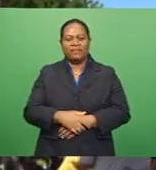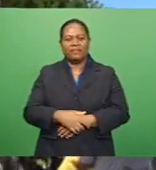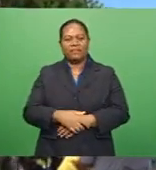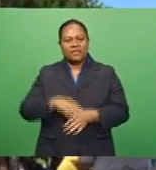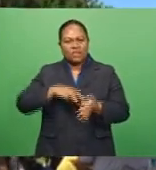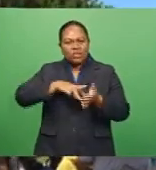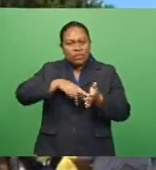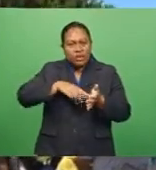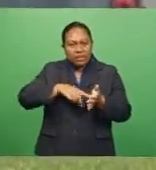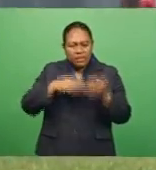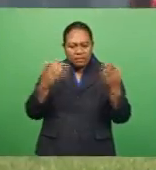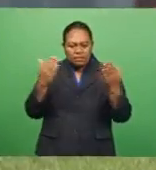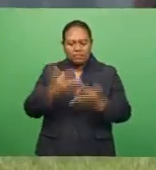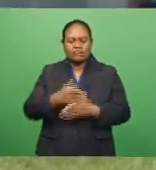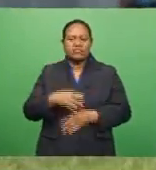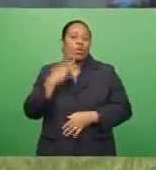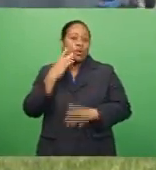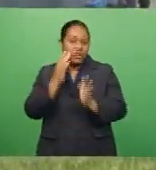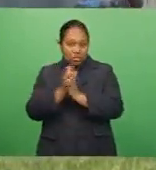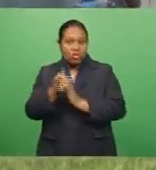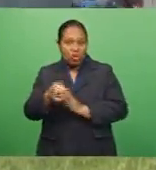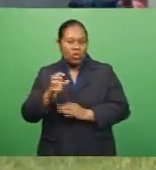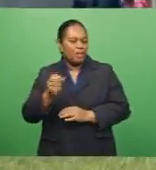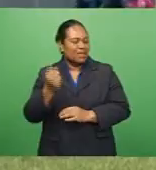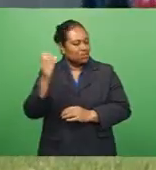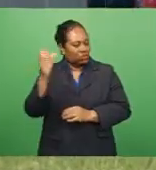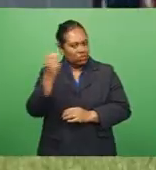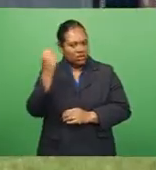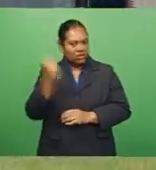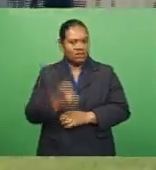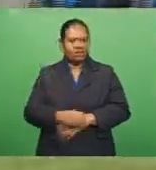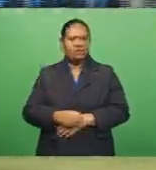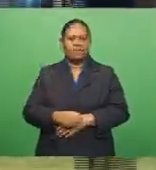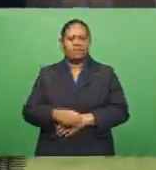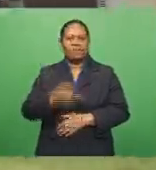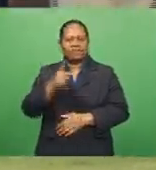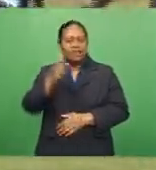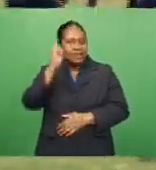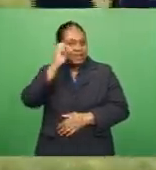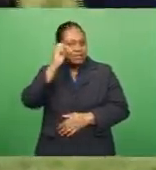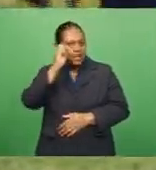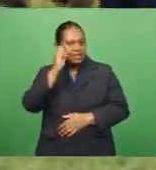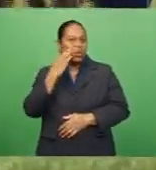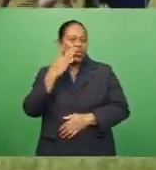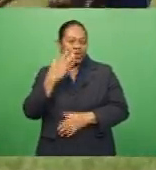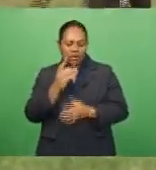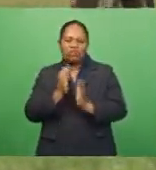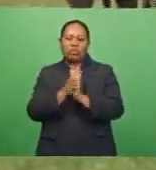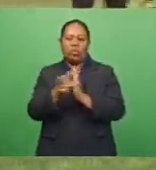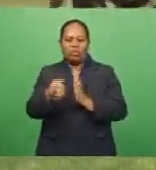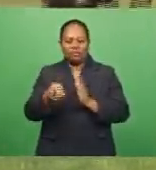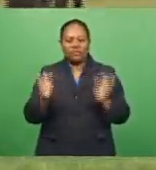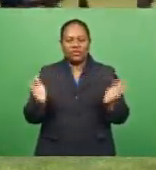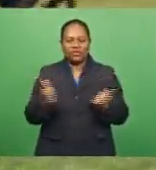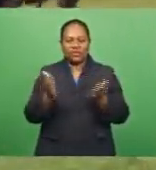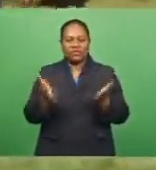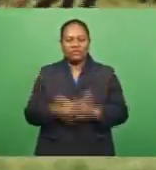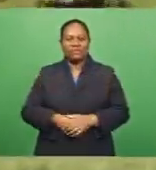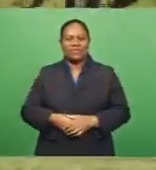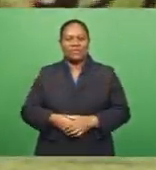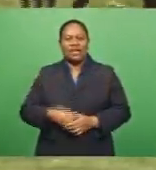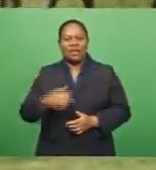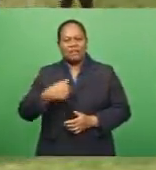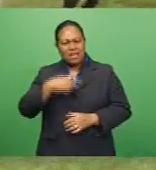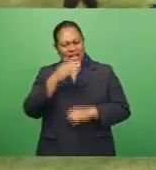we are there to win in all aspects of the game on and off the field. I don't believe that